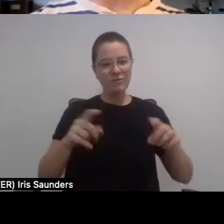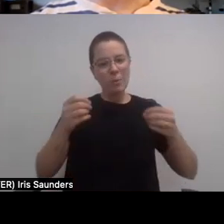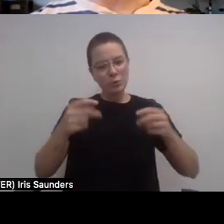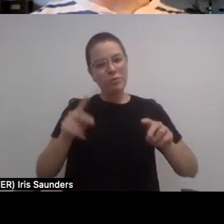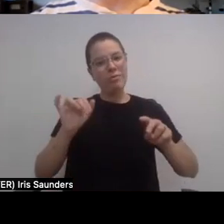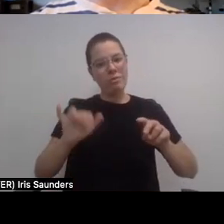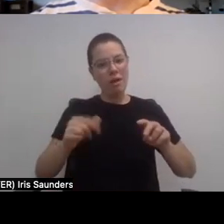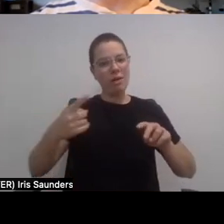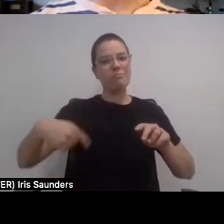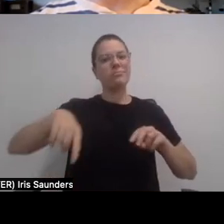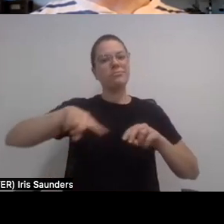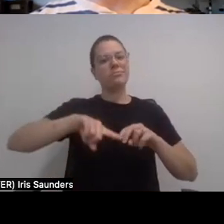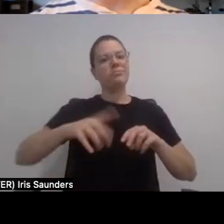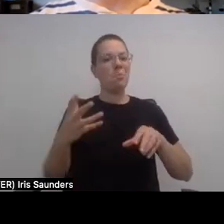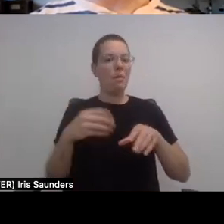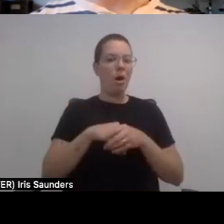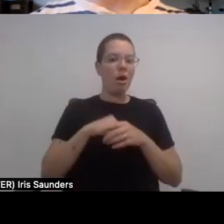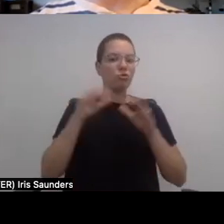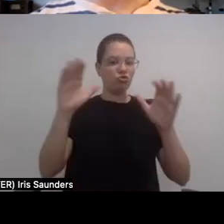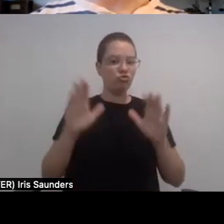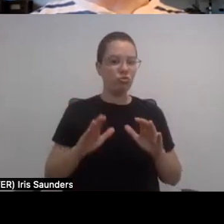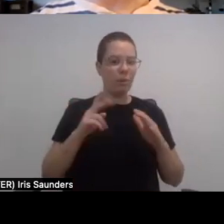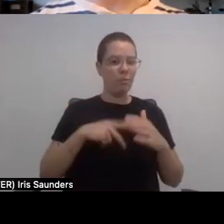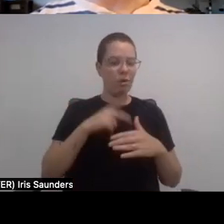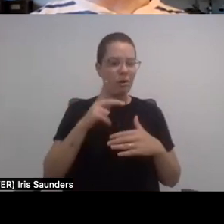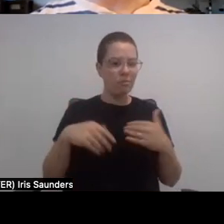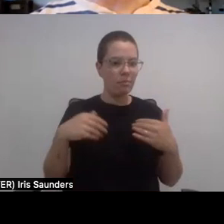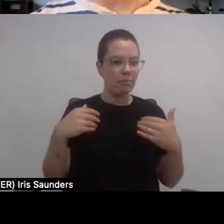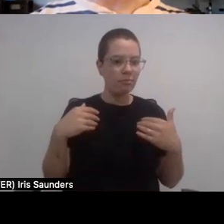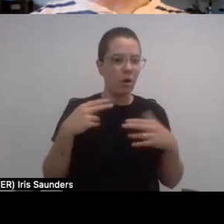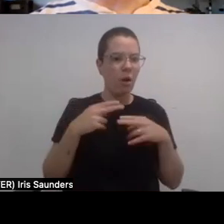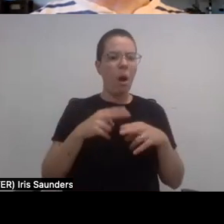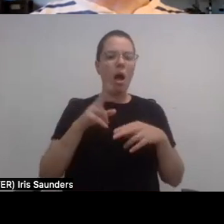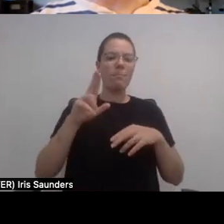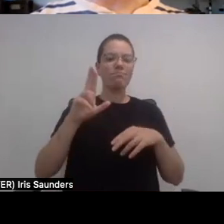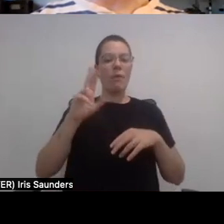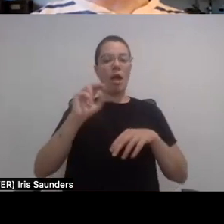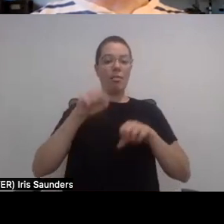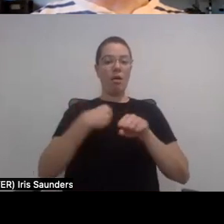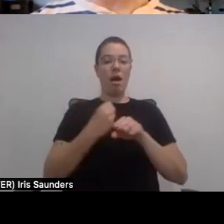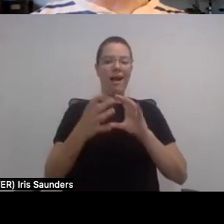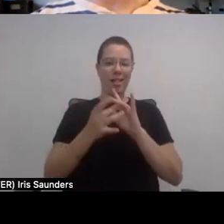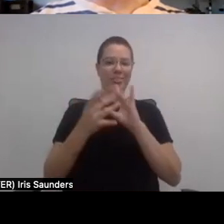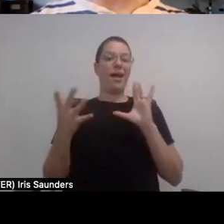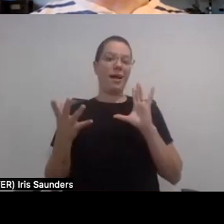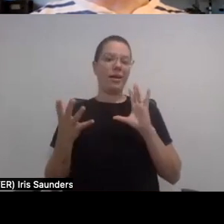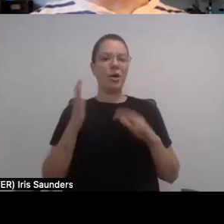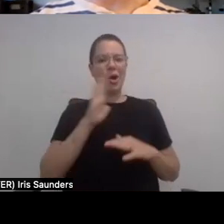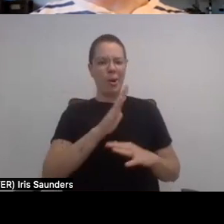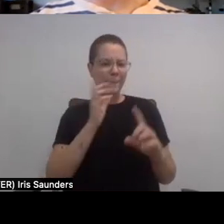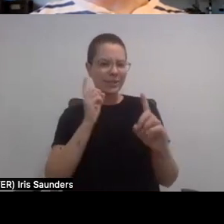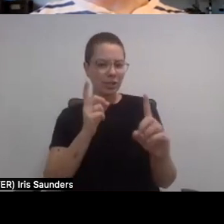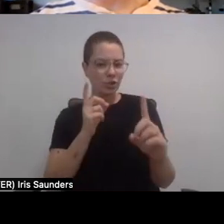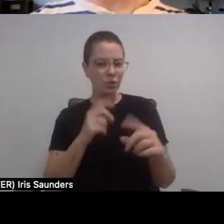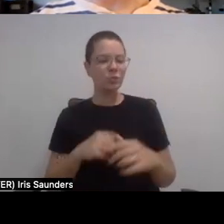of a great program called Unlock Her Potential, and they, um, have assigned, well,